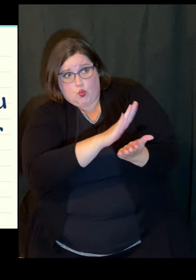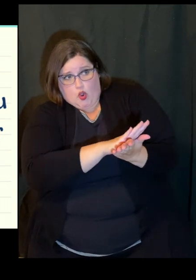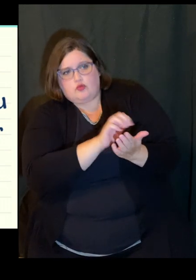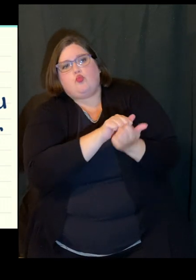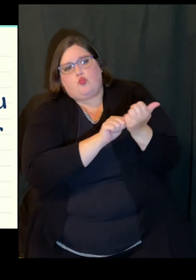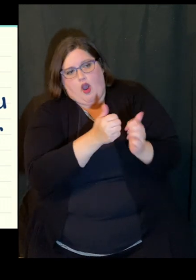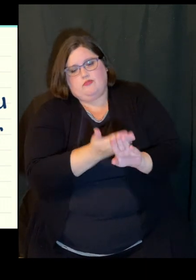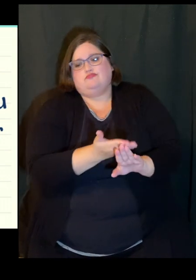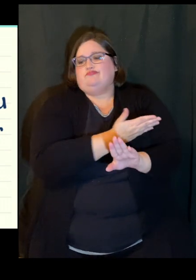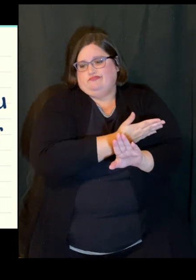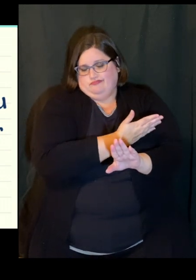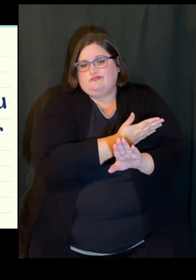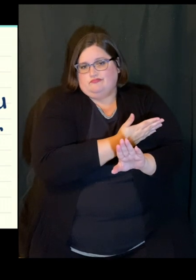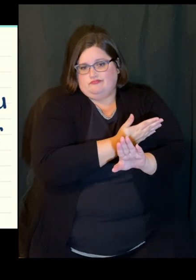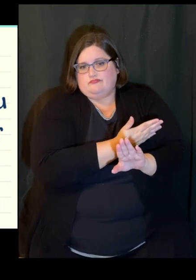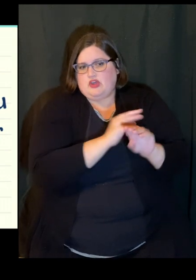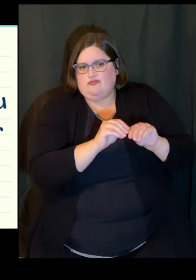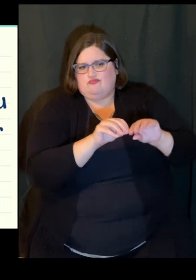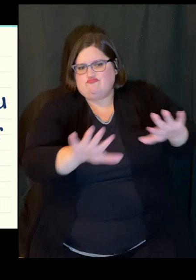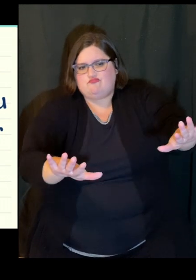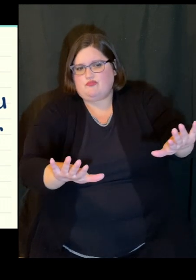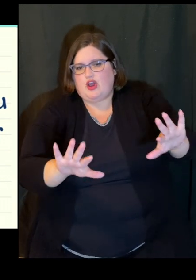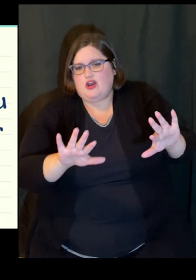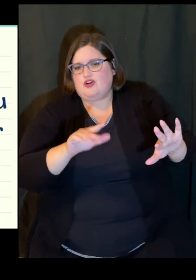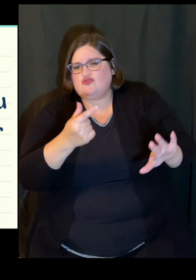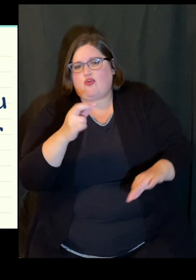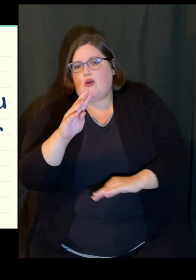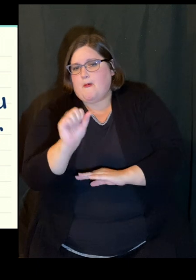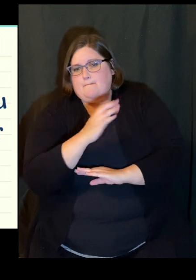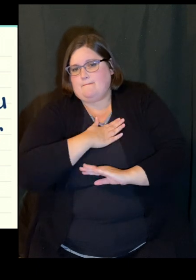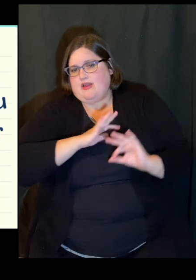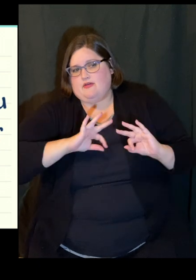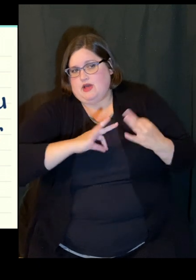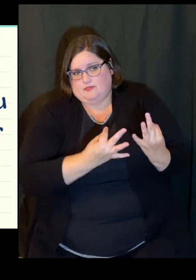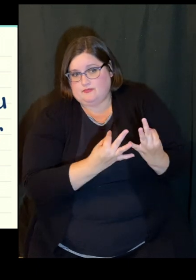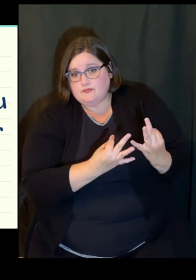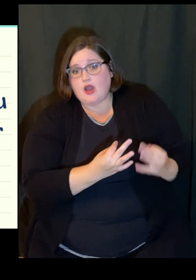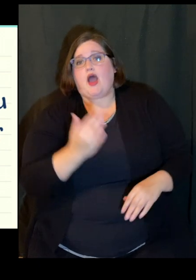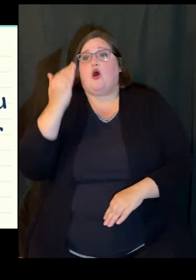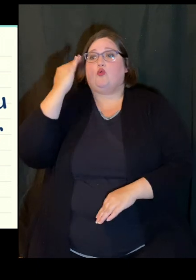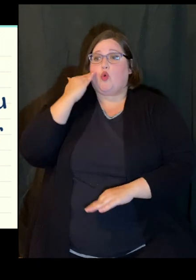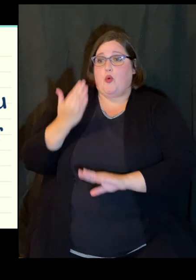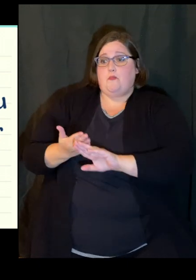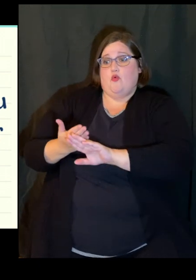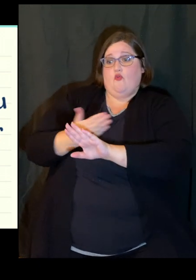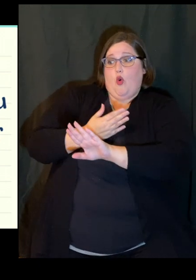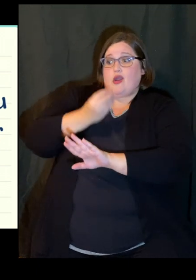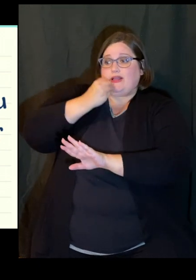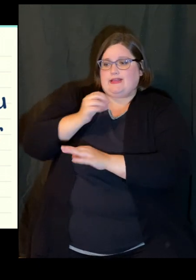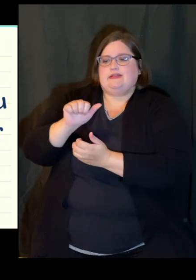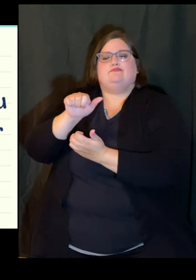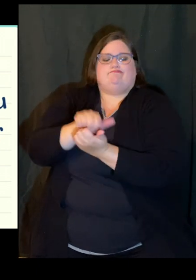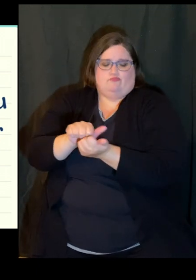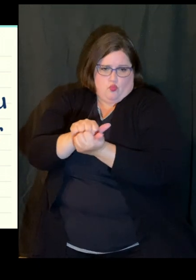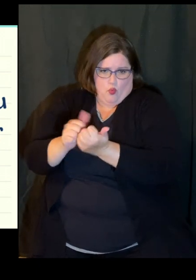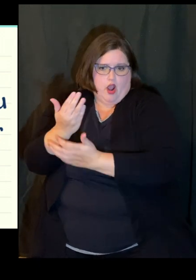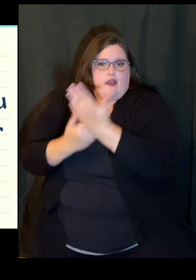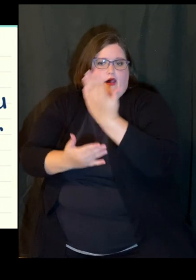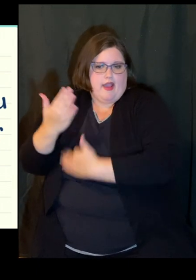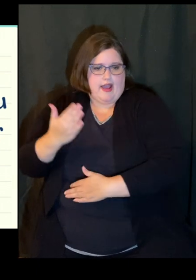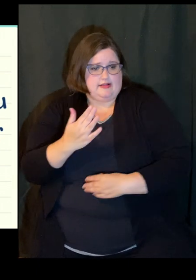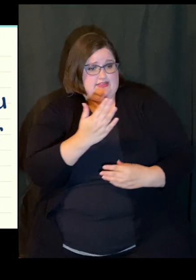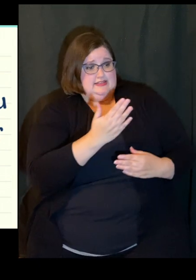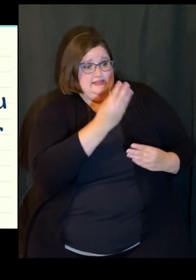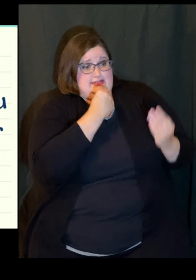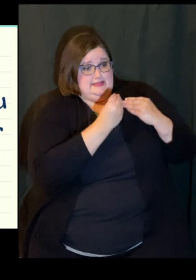germs to my family. And I know everyone should wash their hands before and after they eat. You